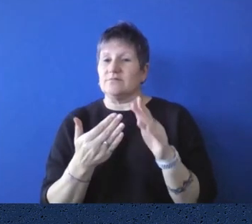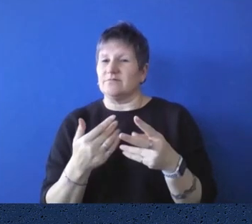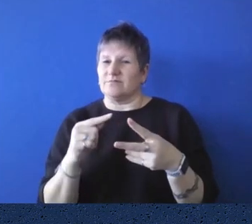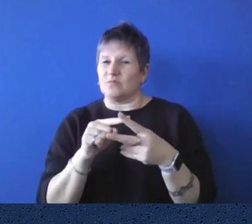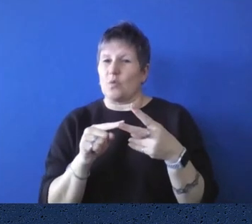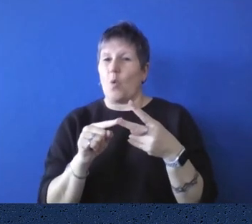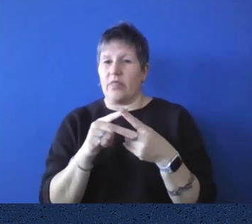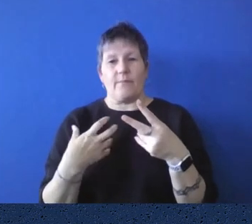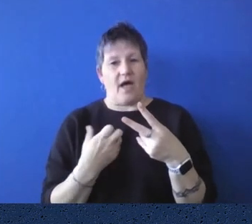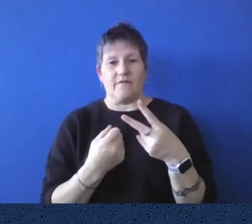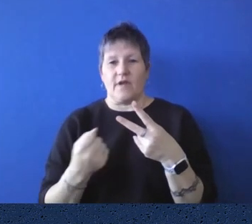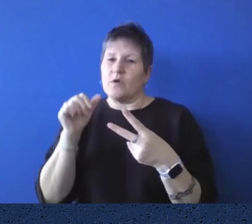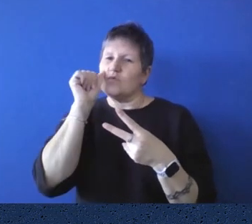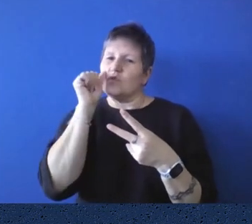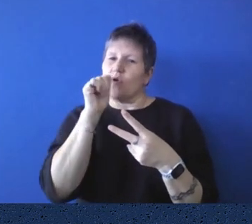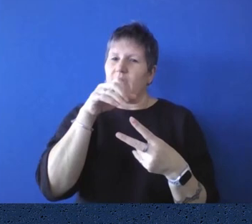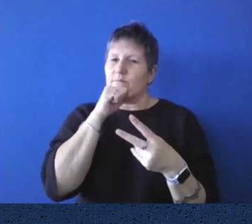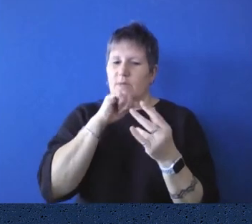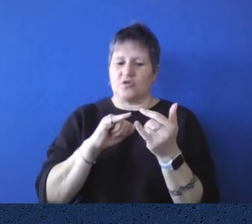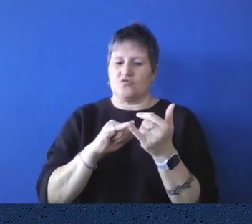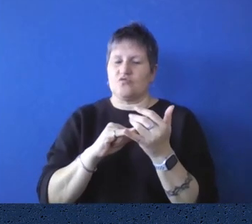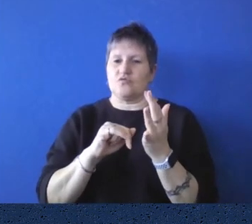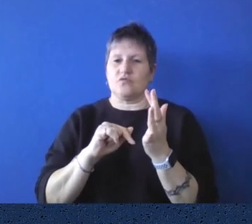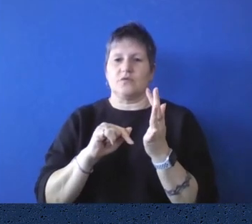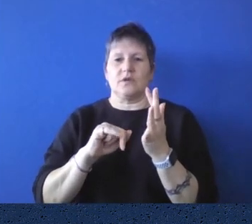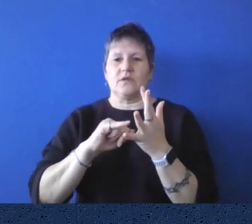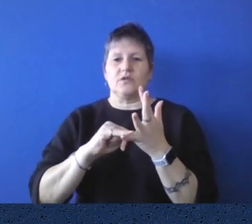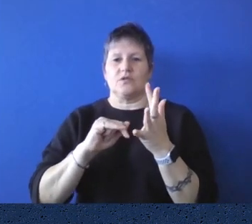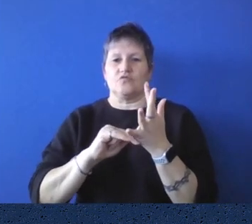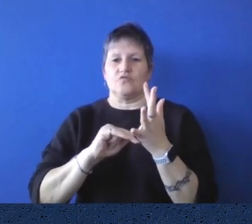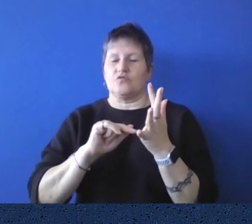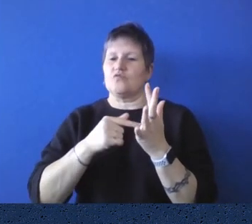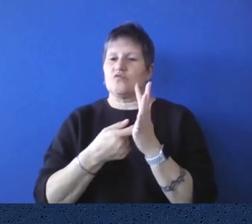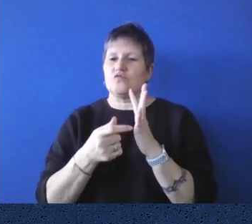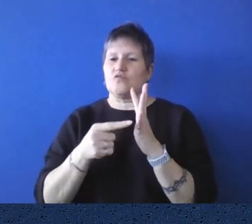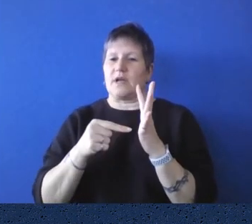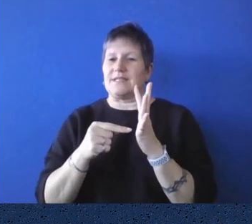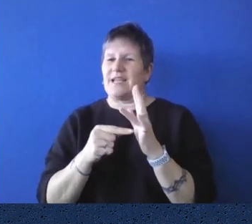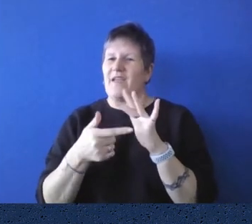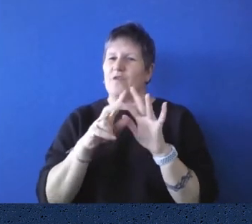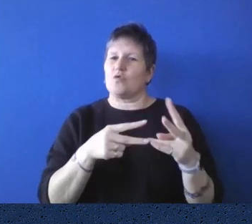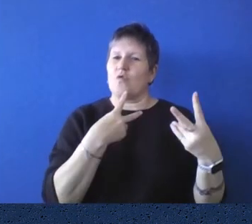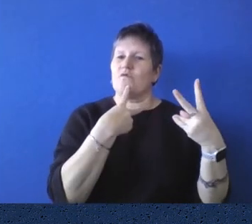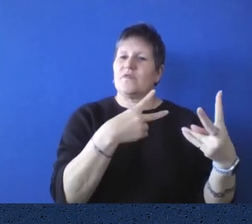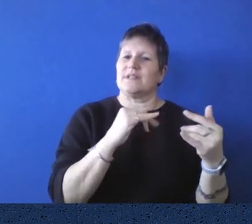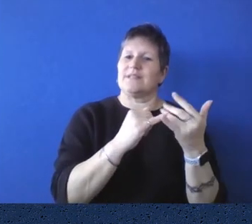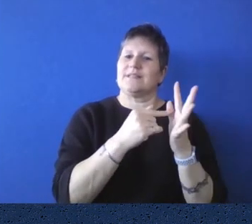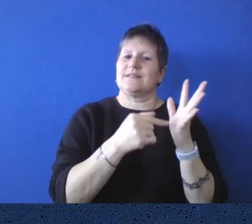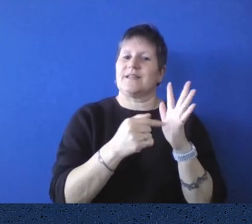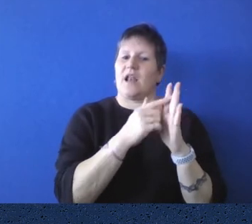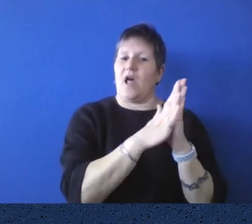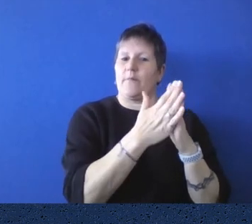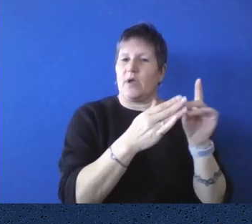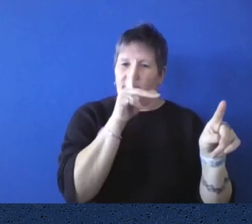Strutt's, um, artwork. If you go into the, um, State Library of Victoria, you'll see some of these, um, magnificent